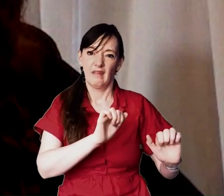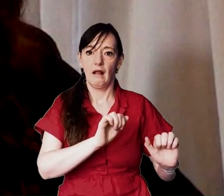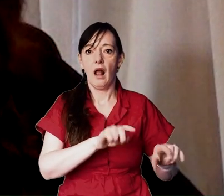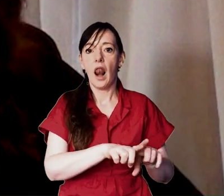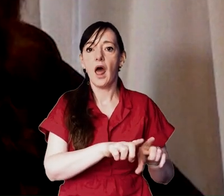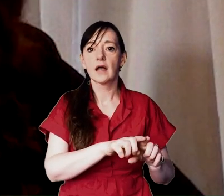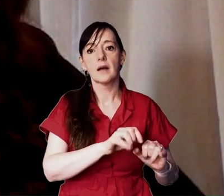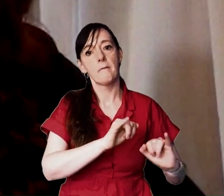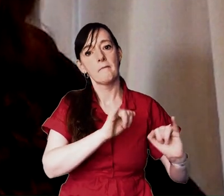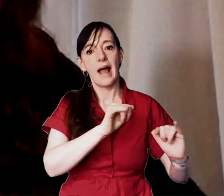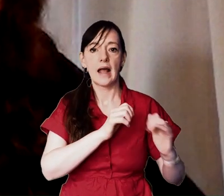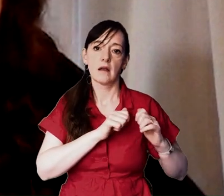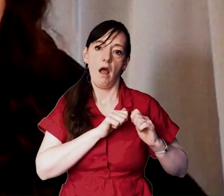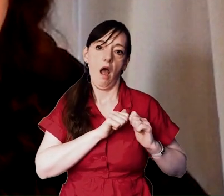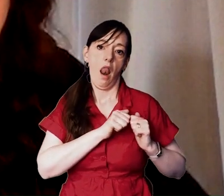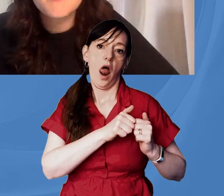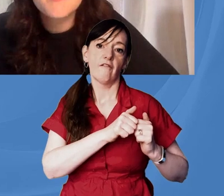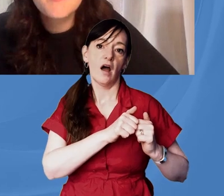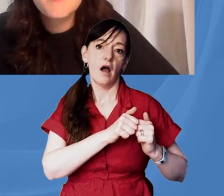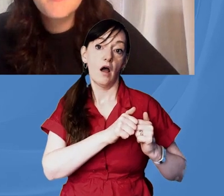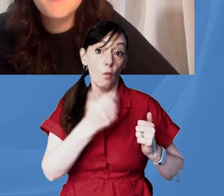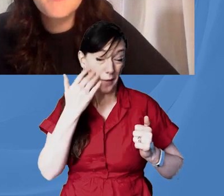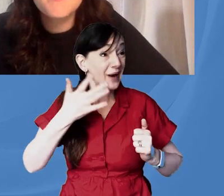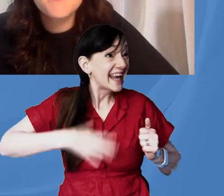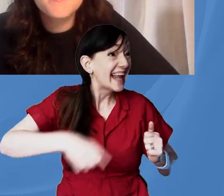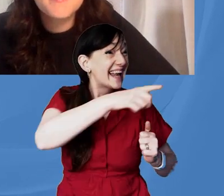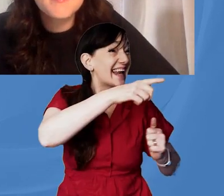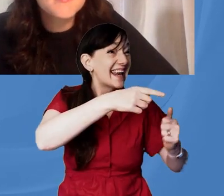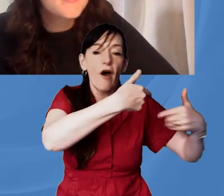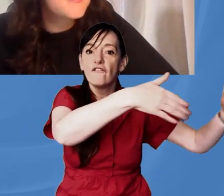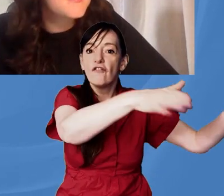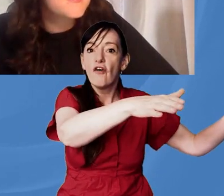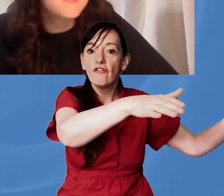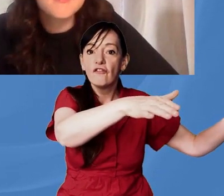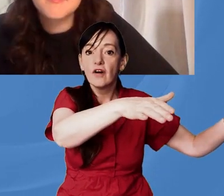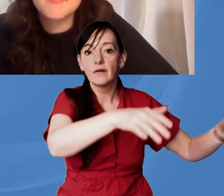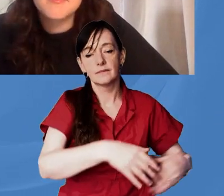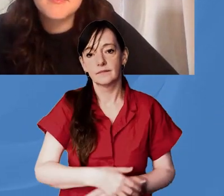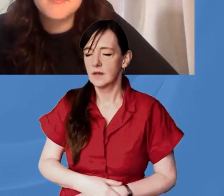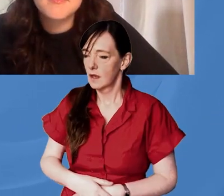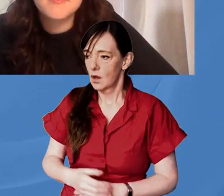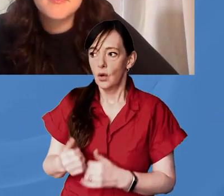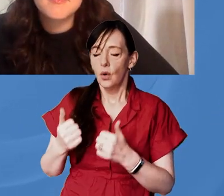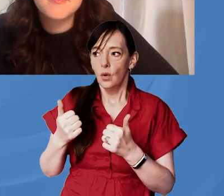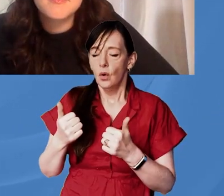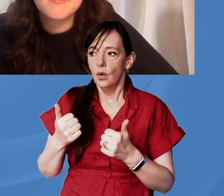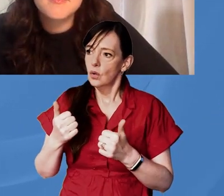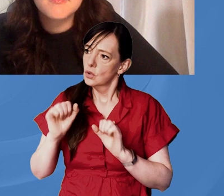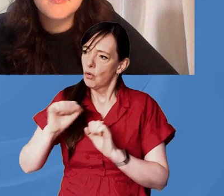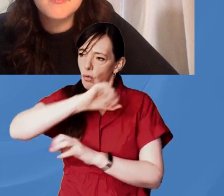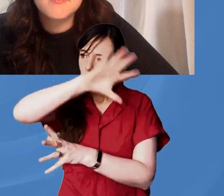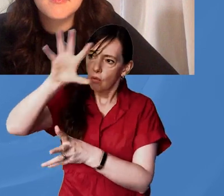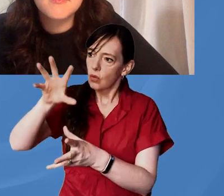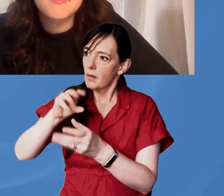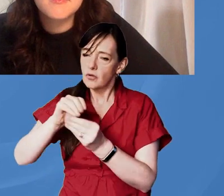they leave us when we need them the most chris you've done a really powerful job there i think critiquing secularism and showing how those